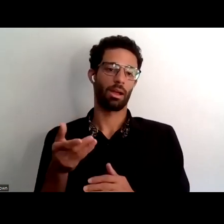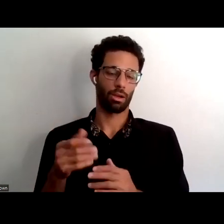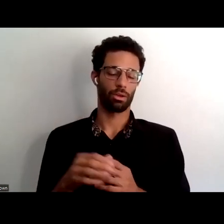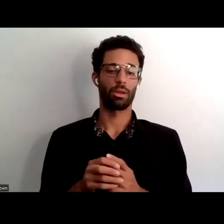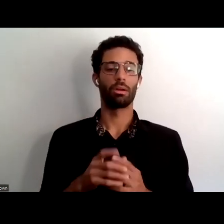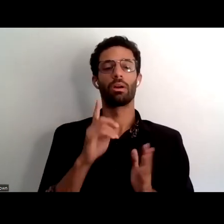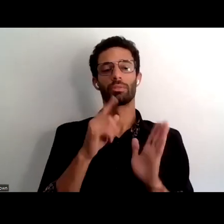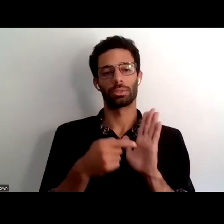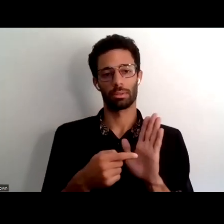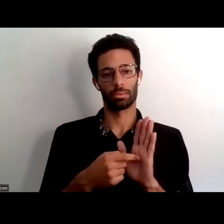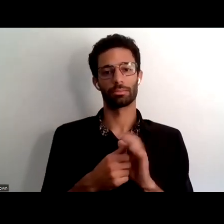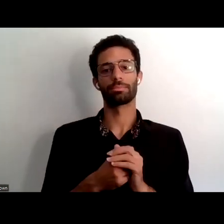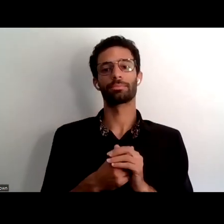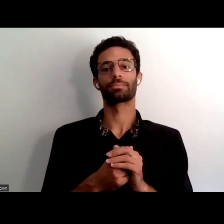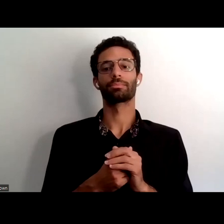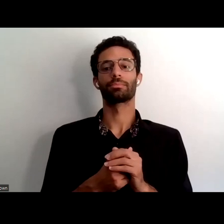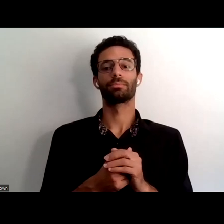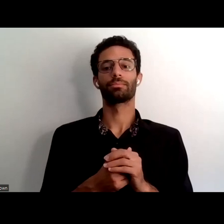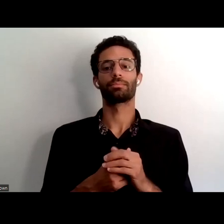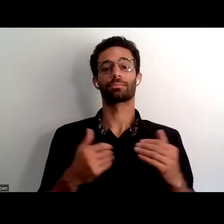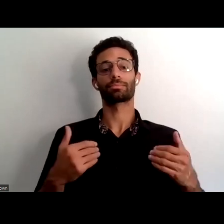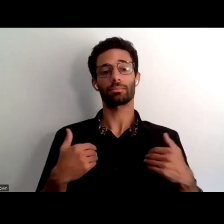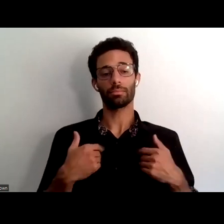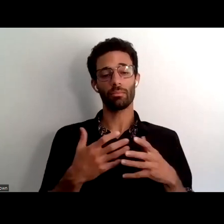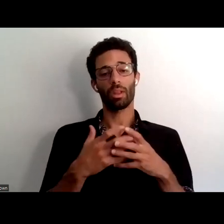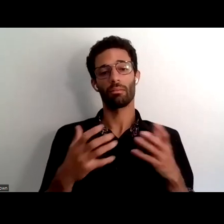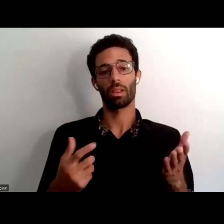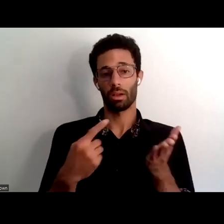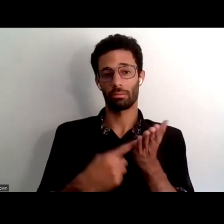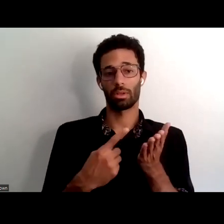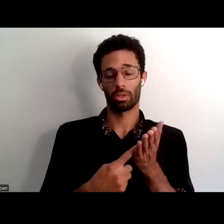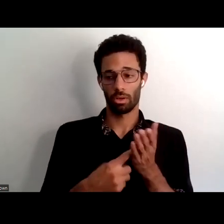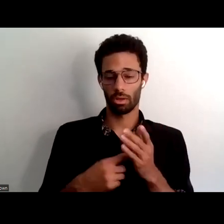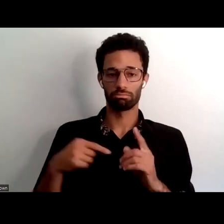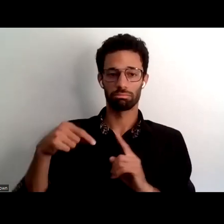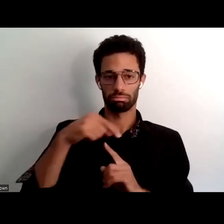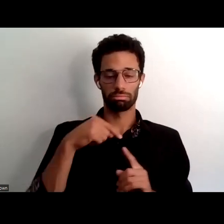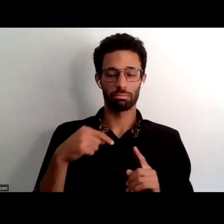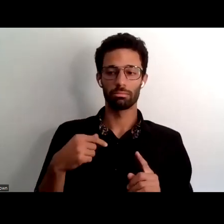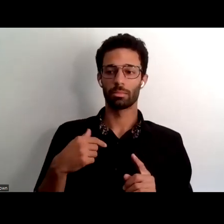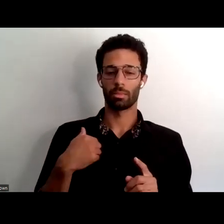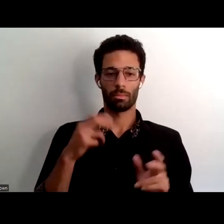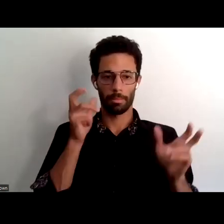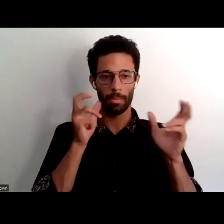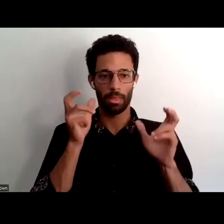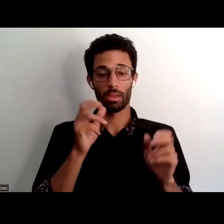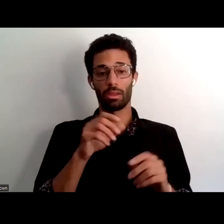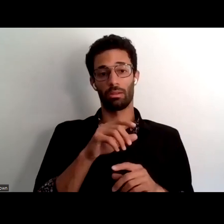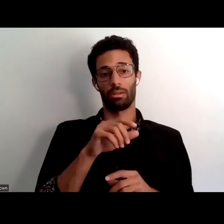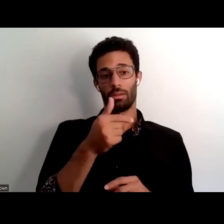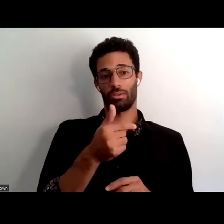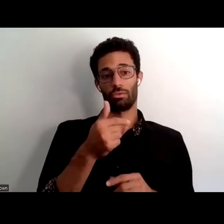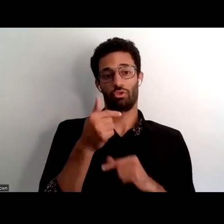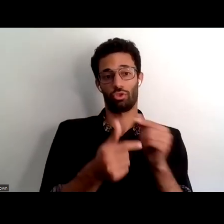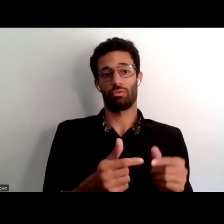example there has been a lot of talk in my circle is that for example the gen z's are not are